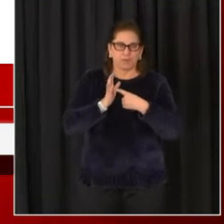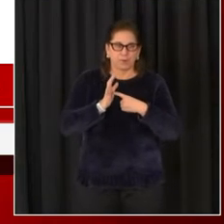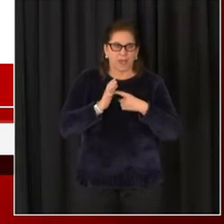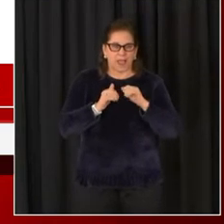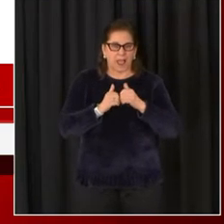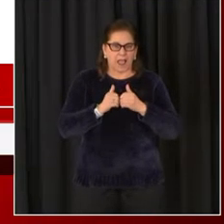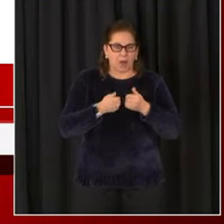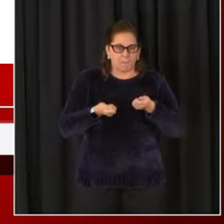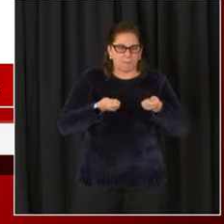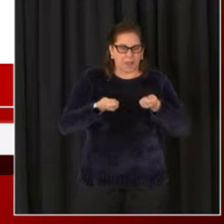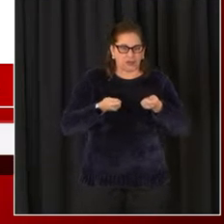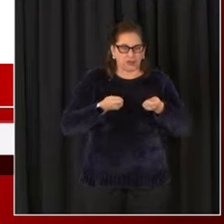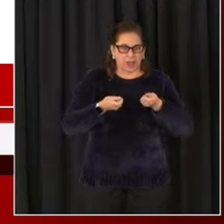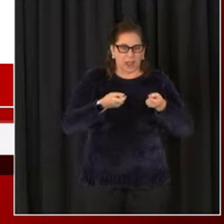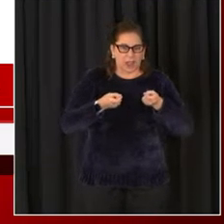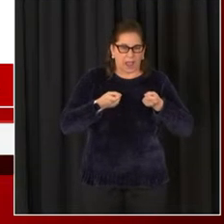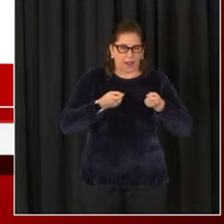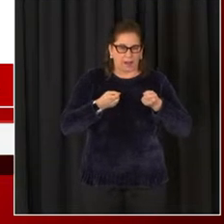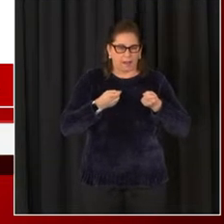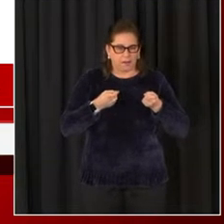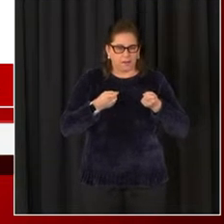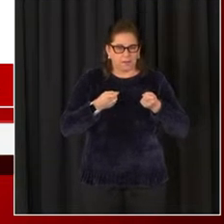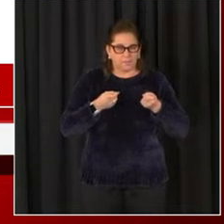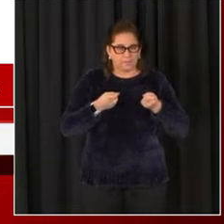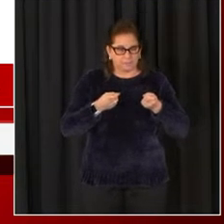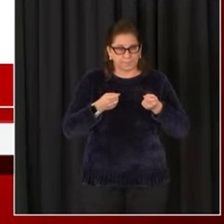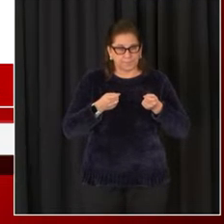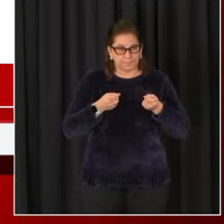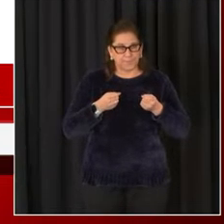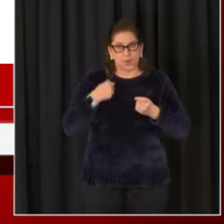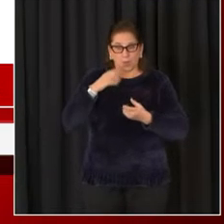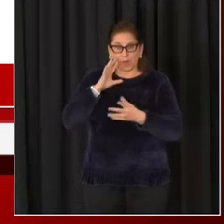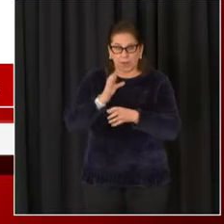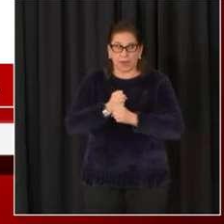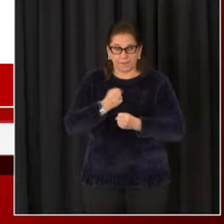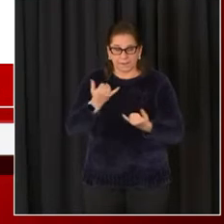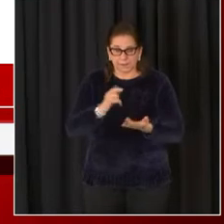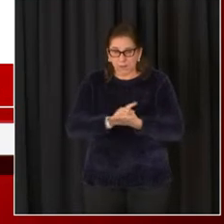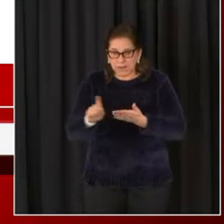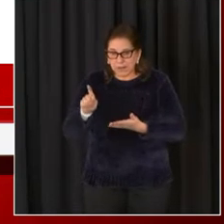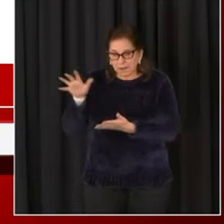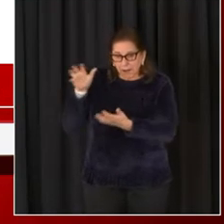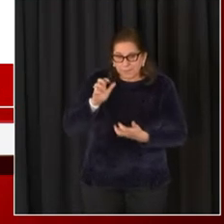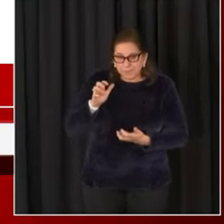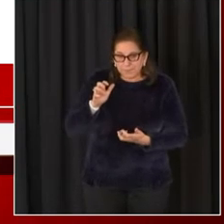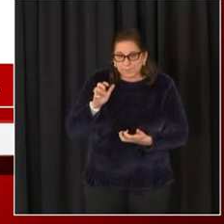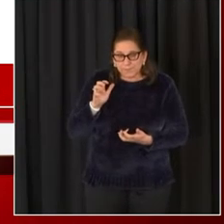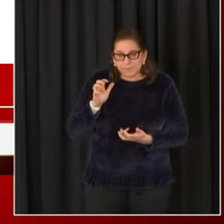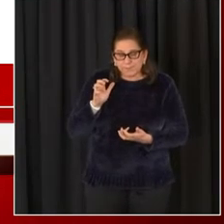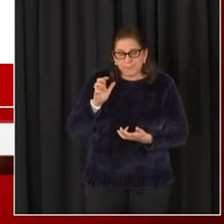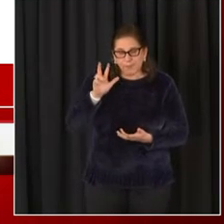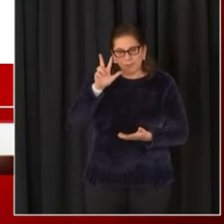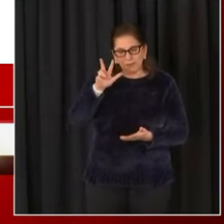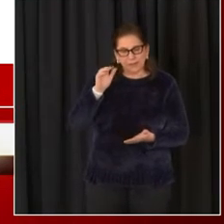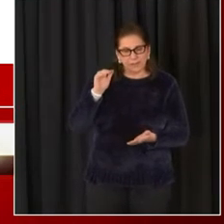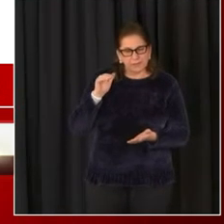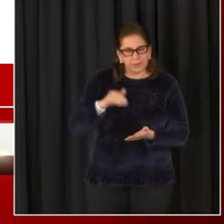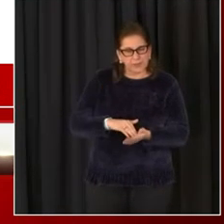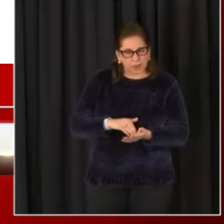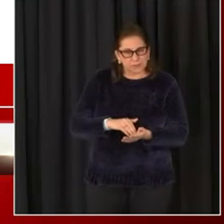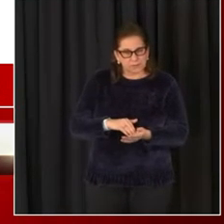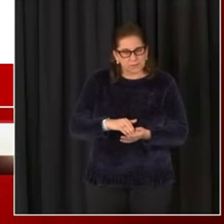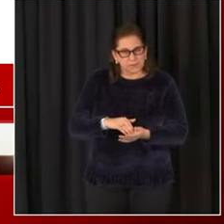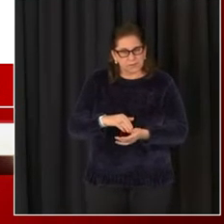doses will be delivered this week. The 2,900, almost 3,000 doses will be